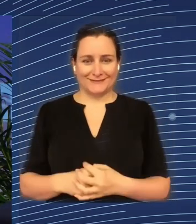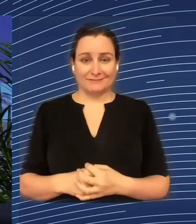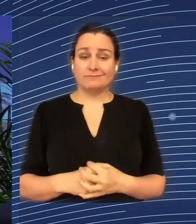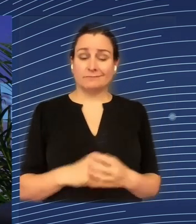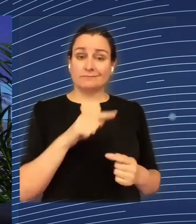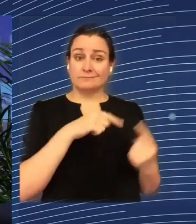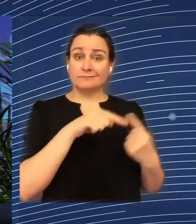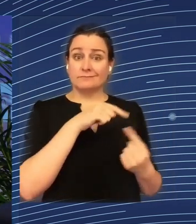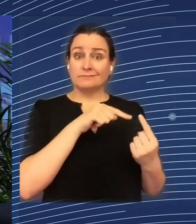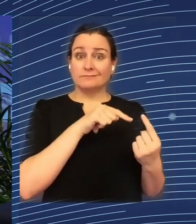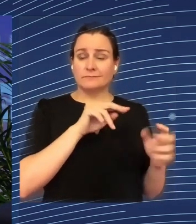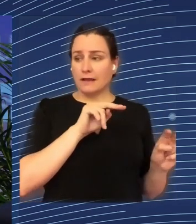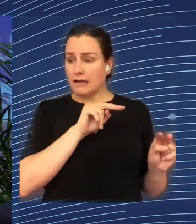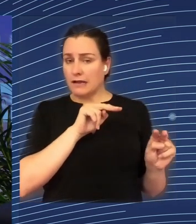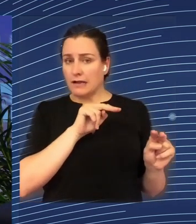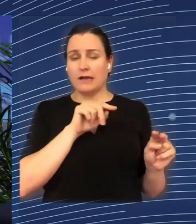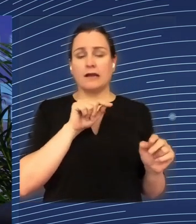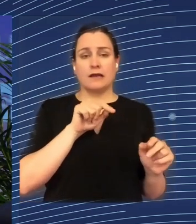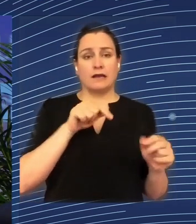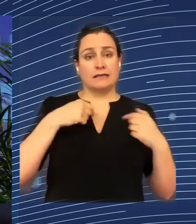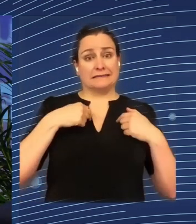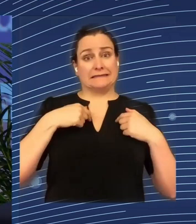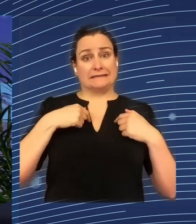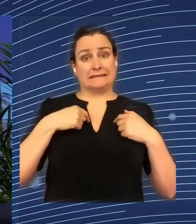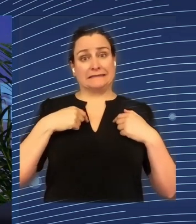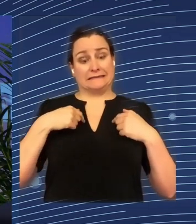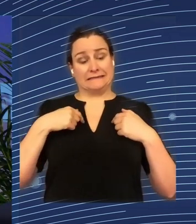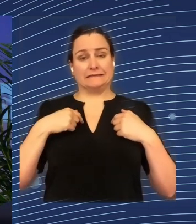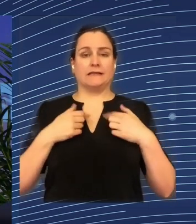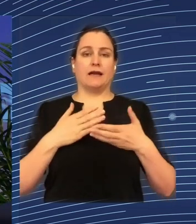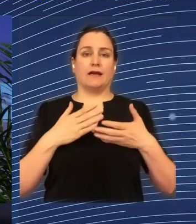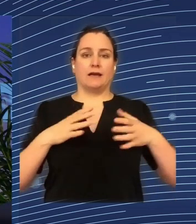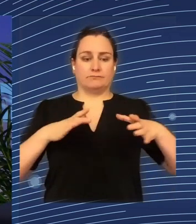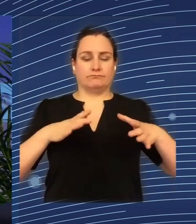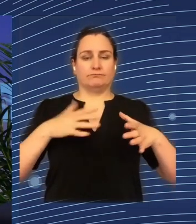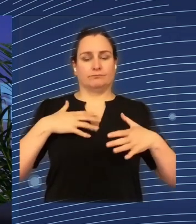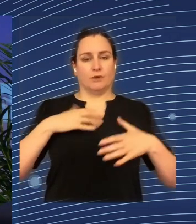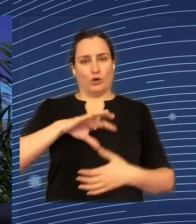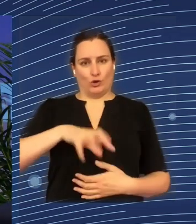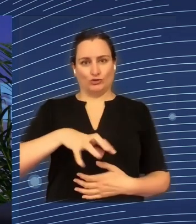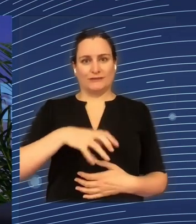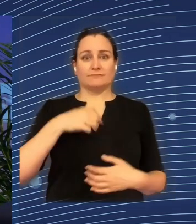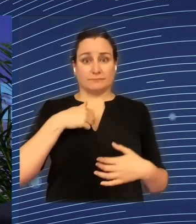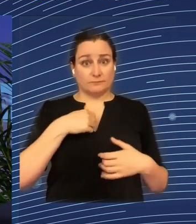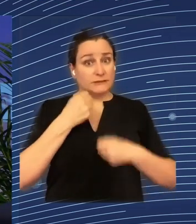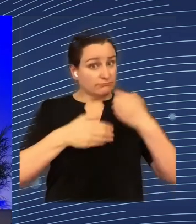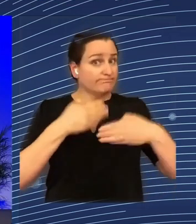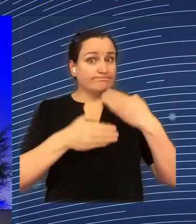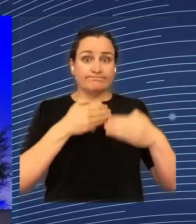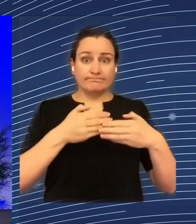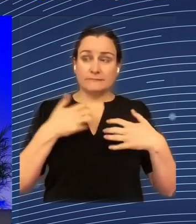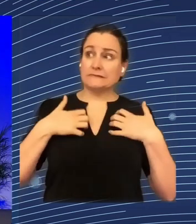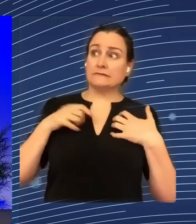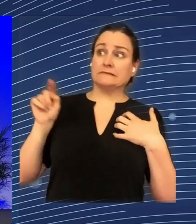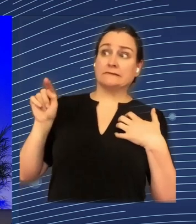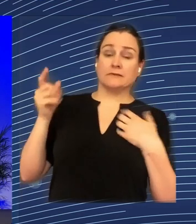at least in our part of the world and in our part of the Union, is still encouraging. It's very encouraging. Excellent. Thank you very much for